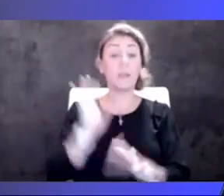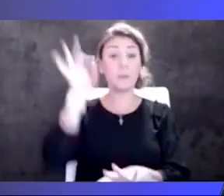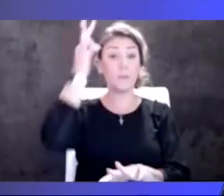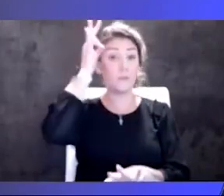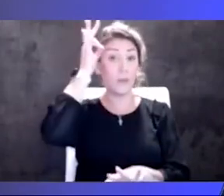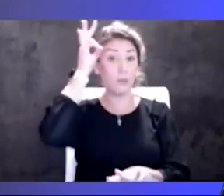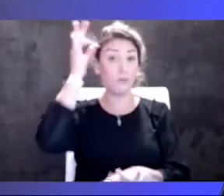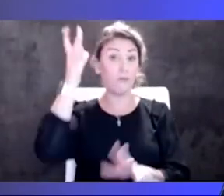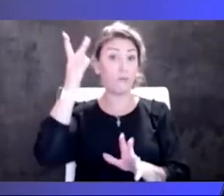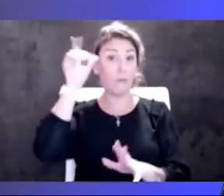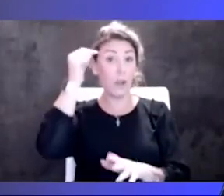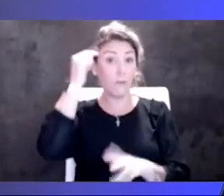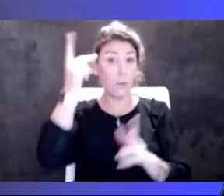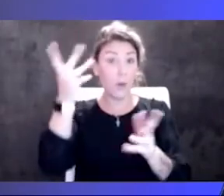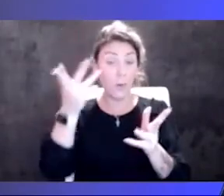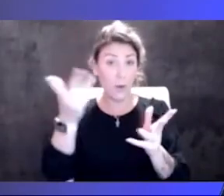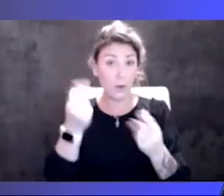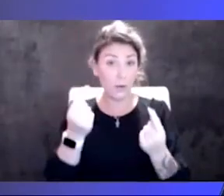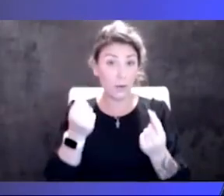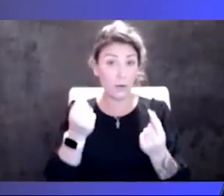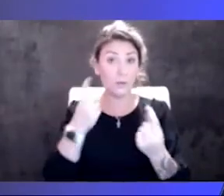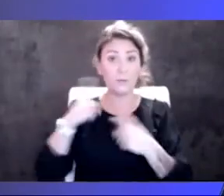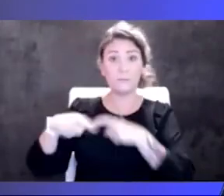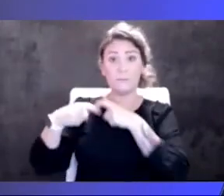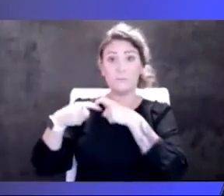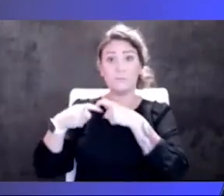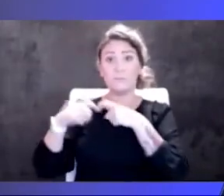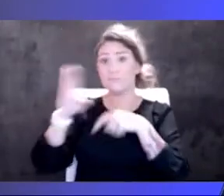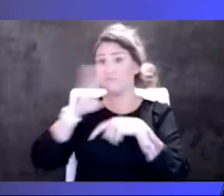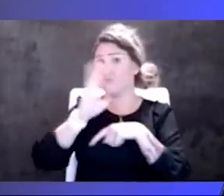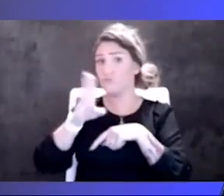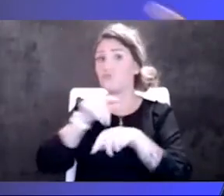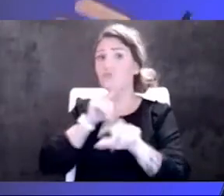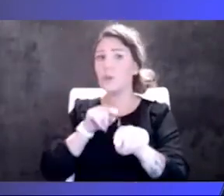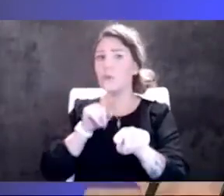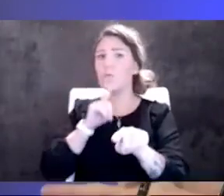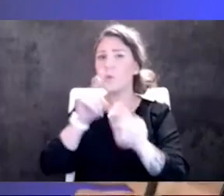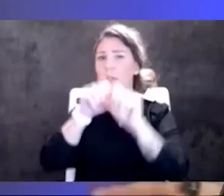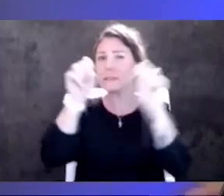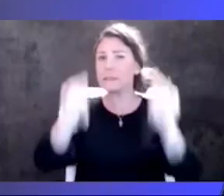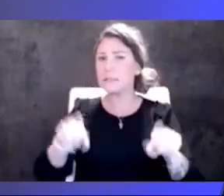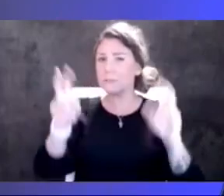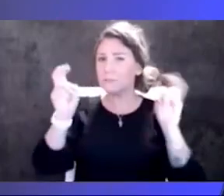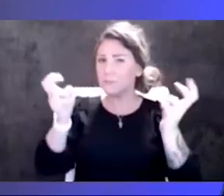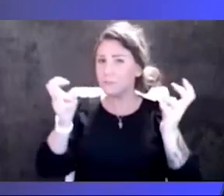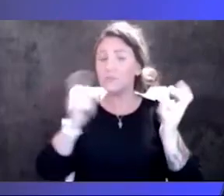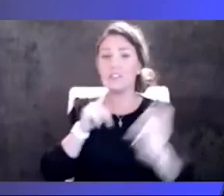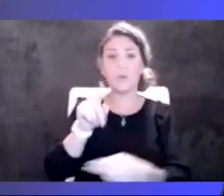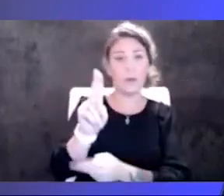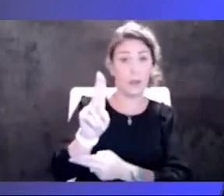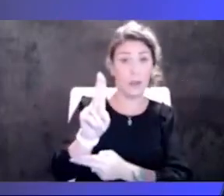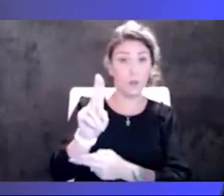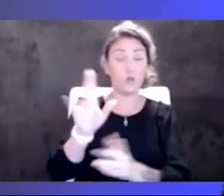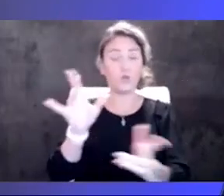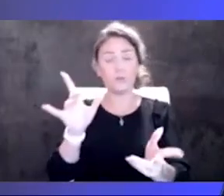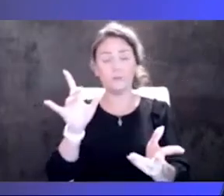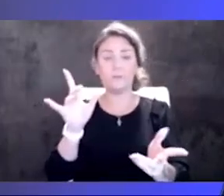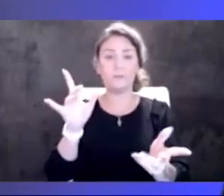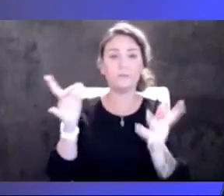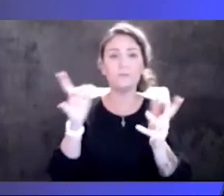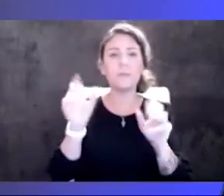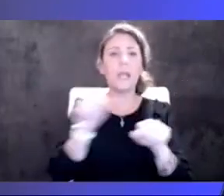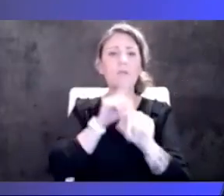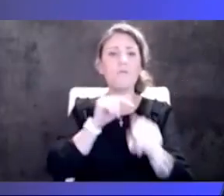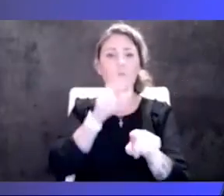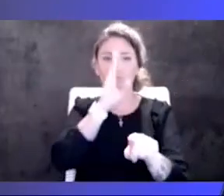we actually pulled back from what we call a direct order system where, so KU could order directly however much the